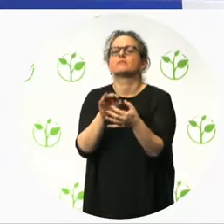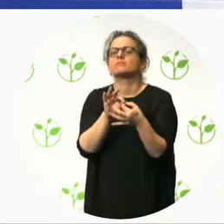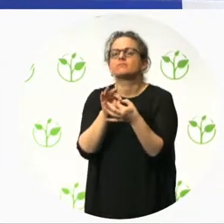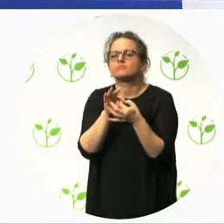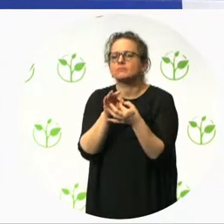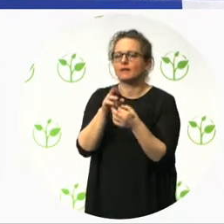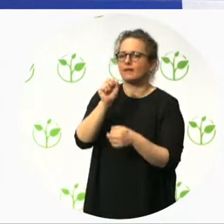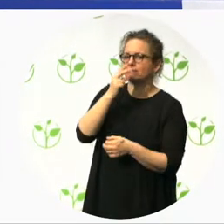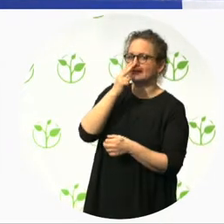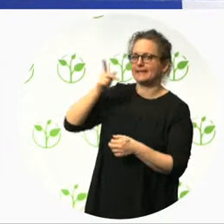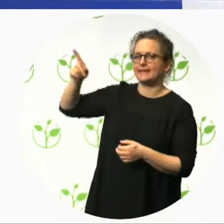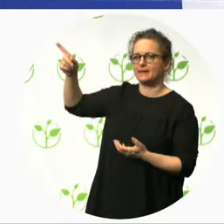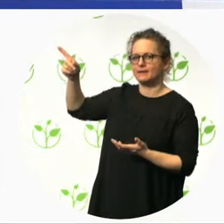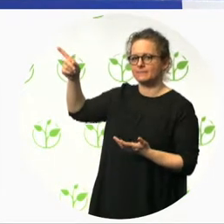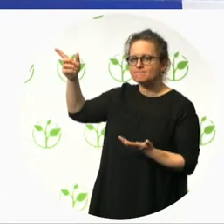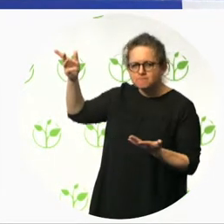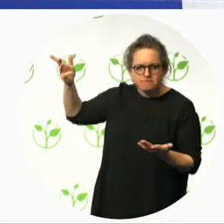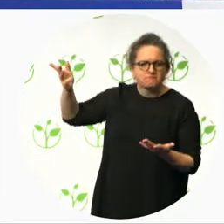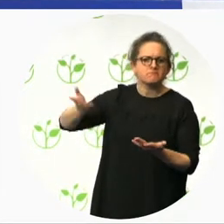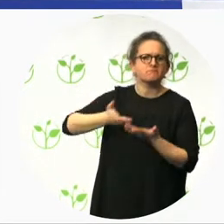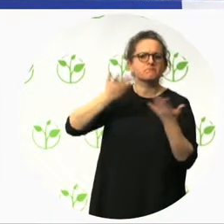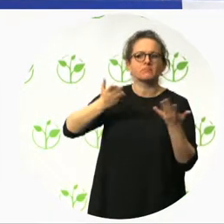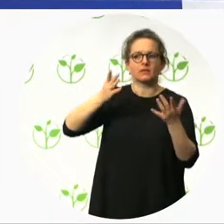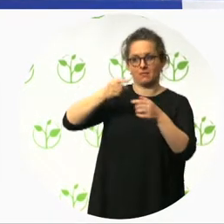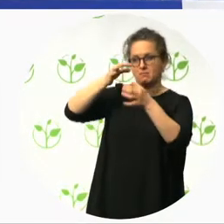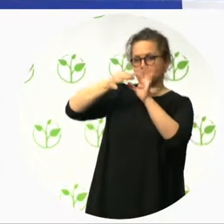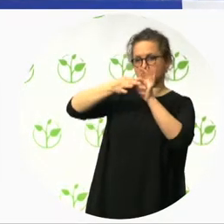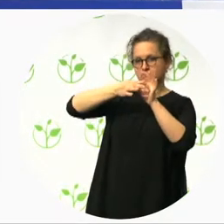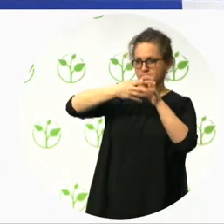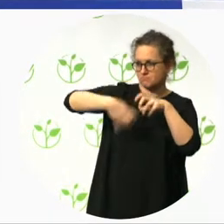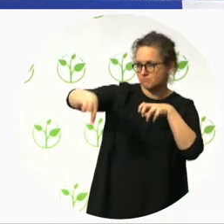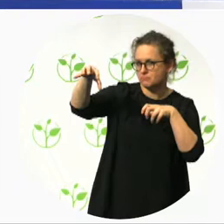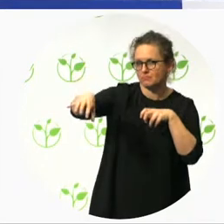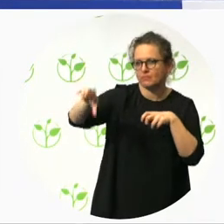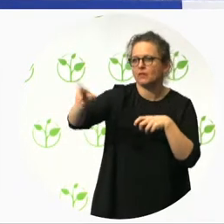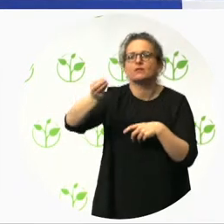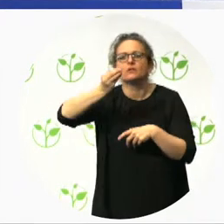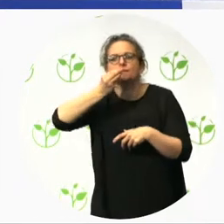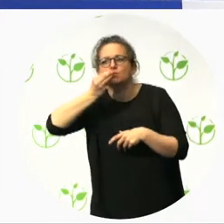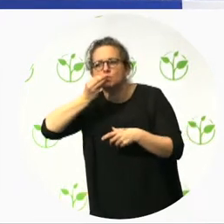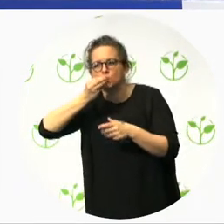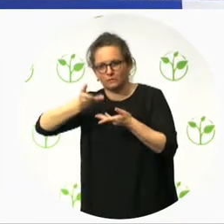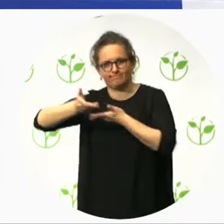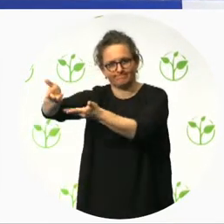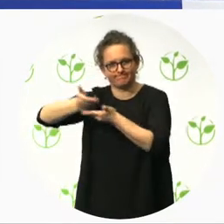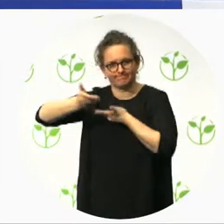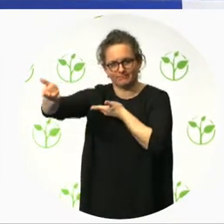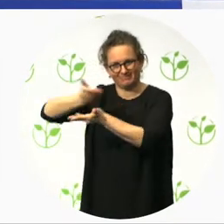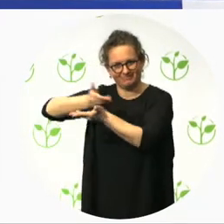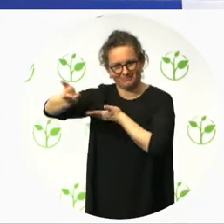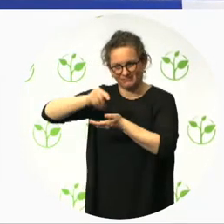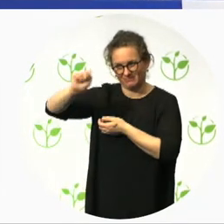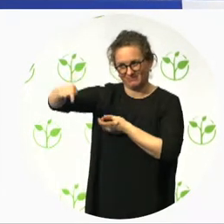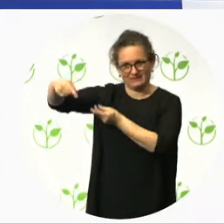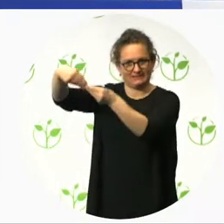At the beginning, we start with information on the website, then